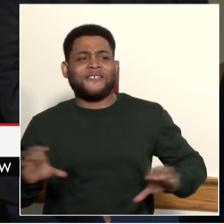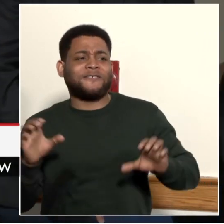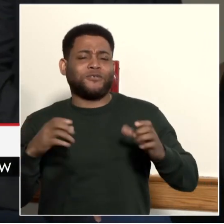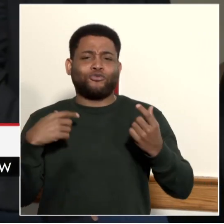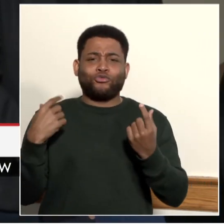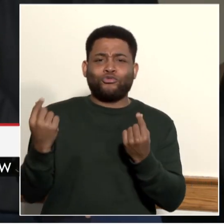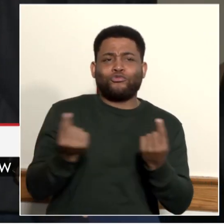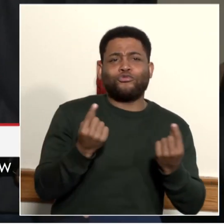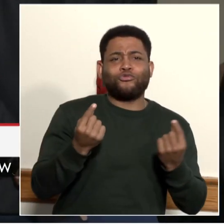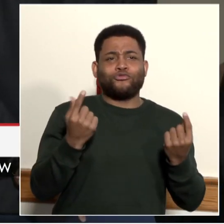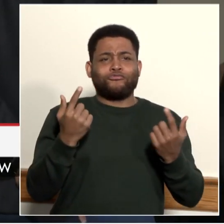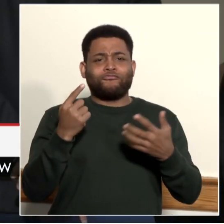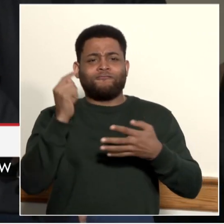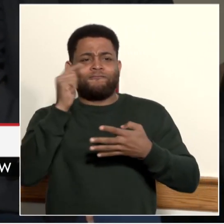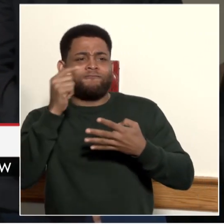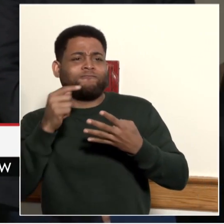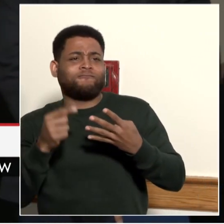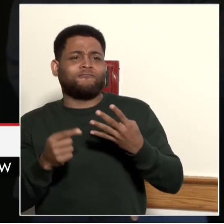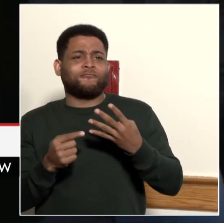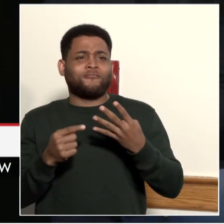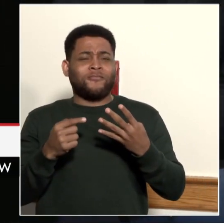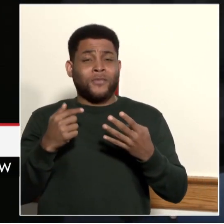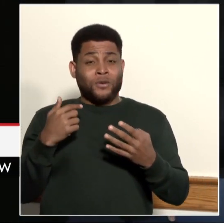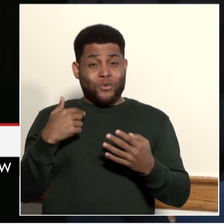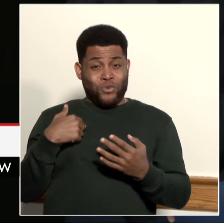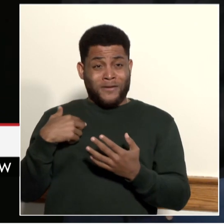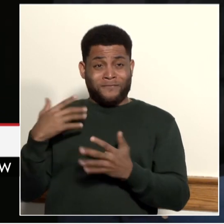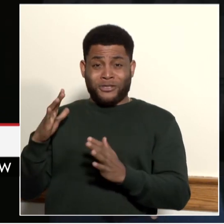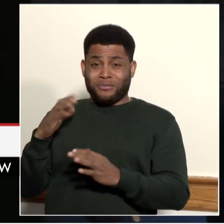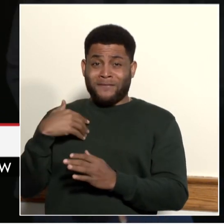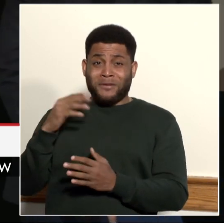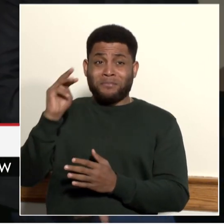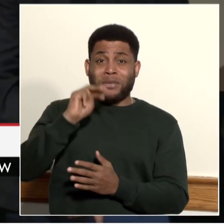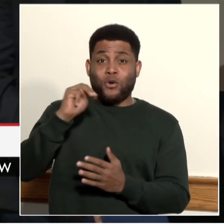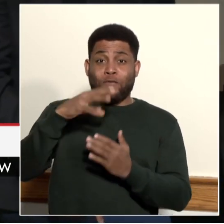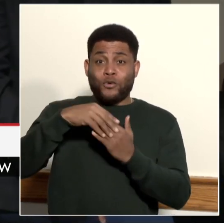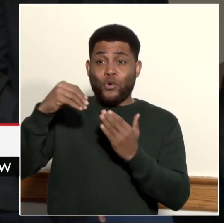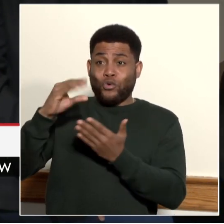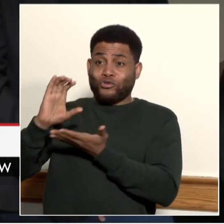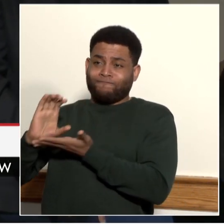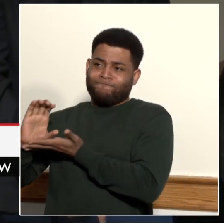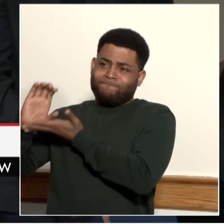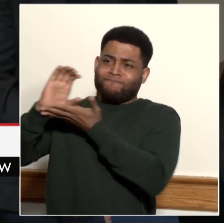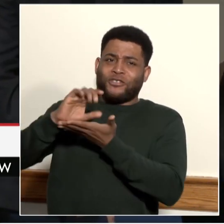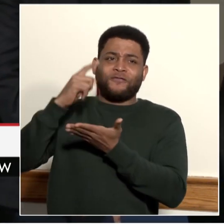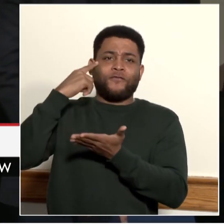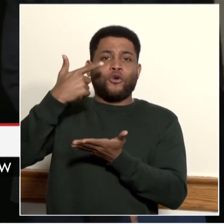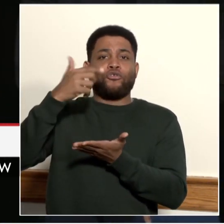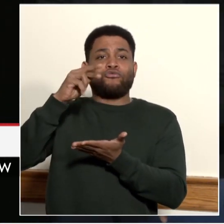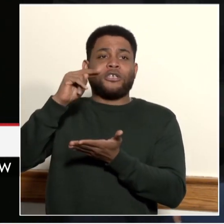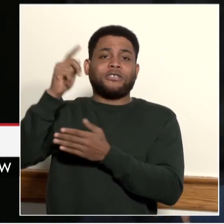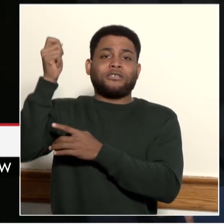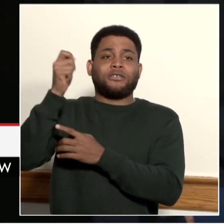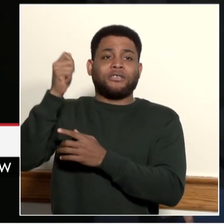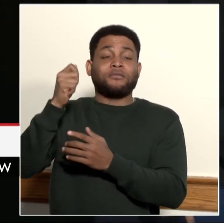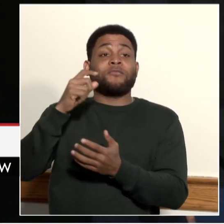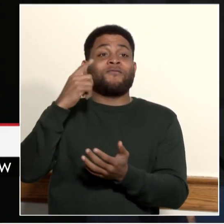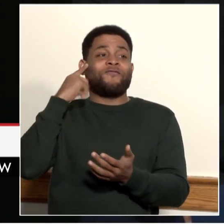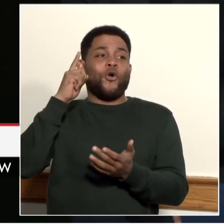grants to organizations that serve kids, more than 1,600 kids, this summer.